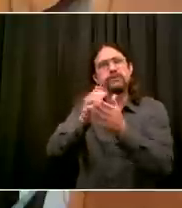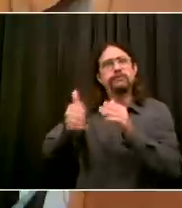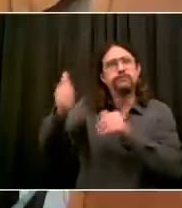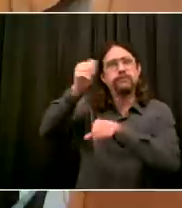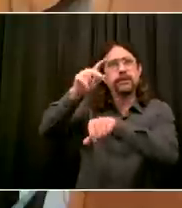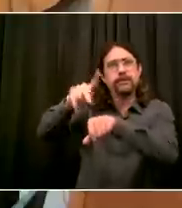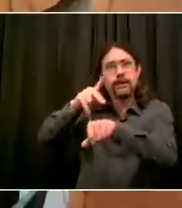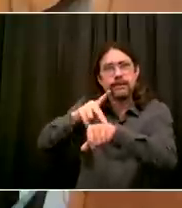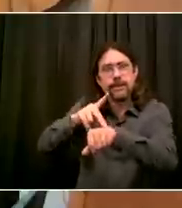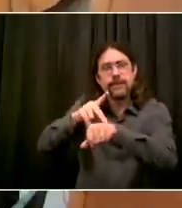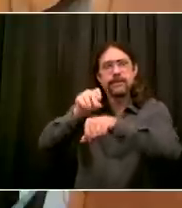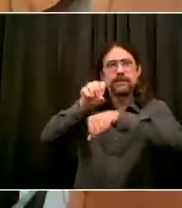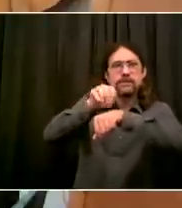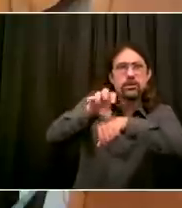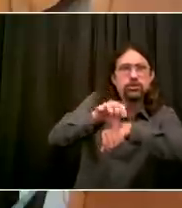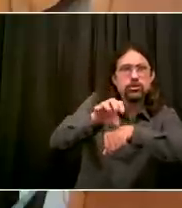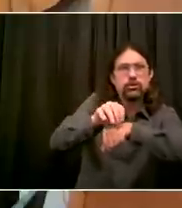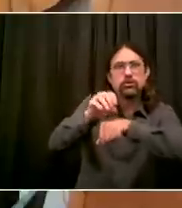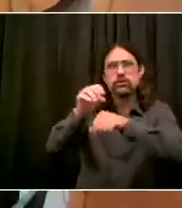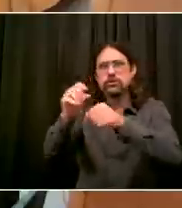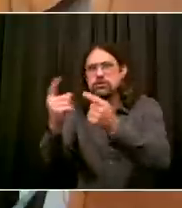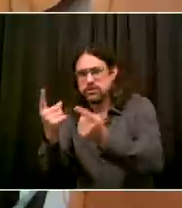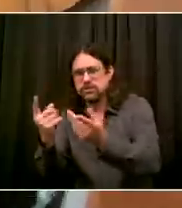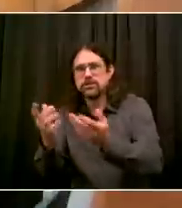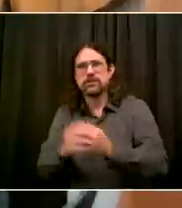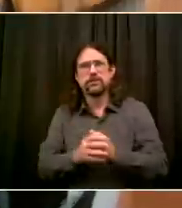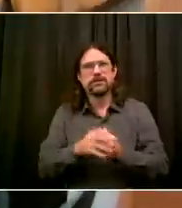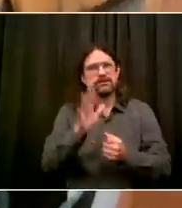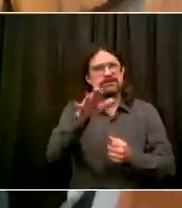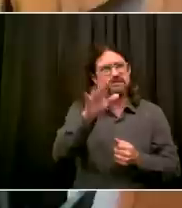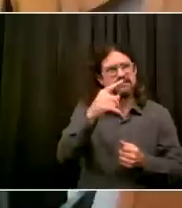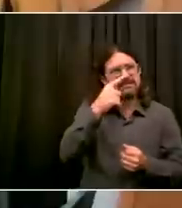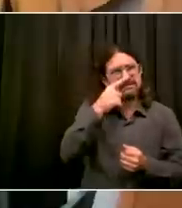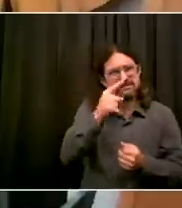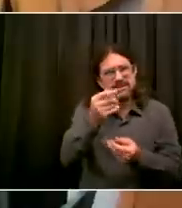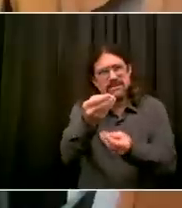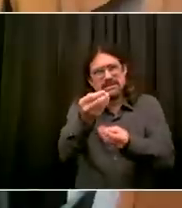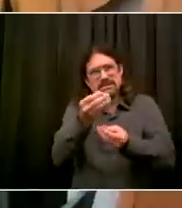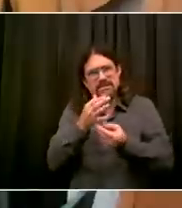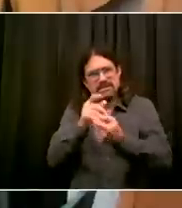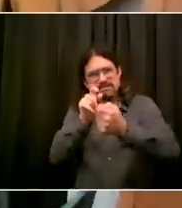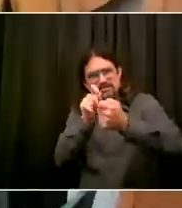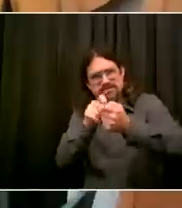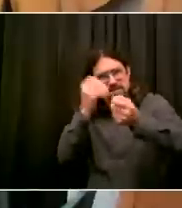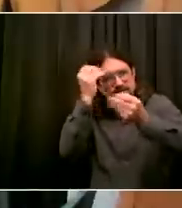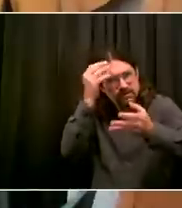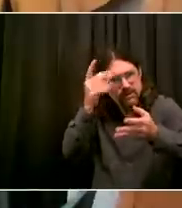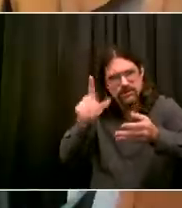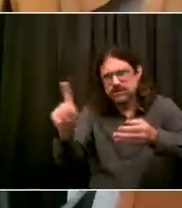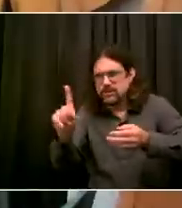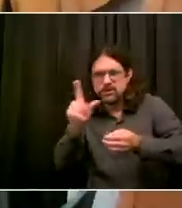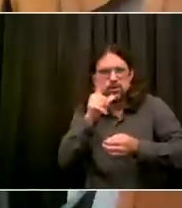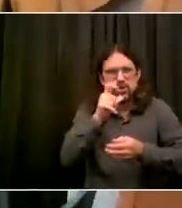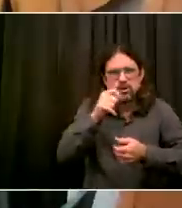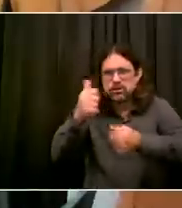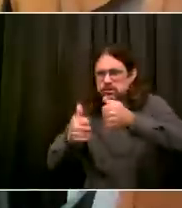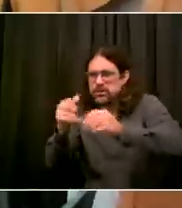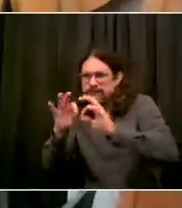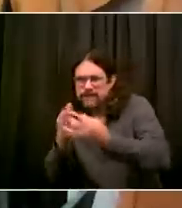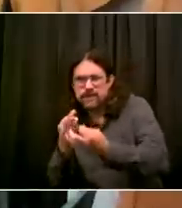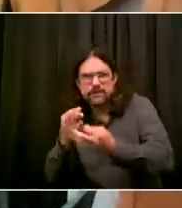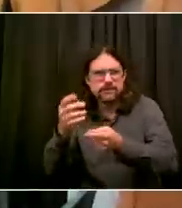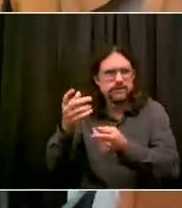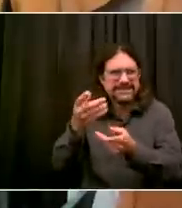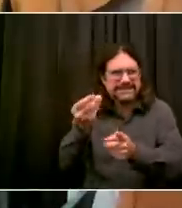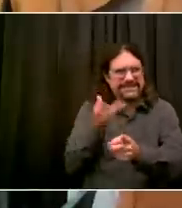students that we know have been disproportionately affected through remote learning. So, we're doing everything we can to make sure that they